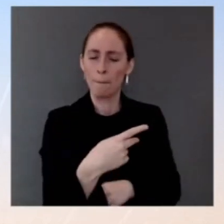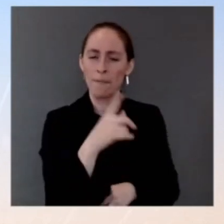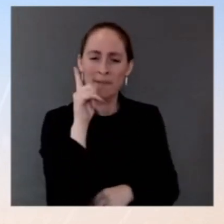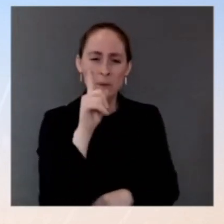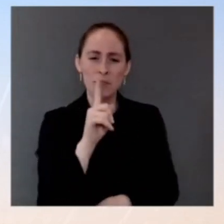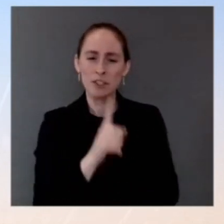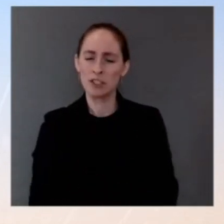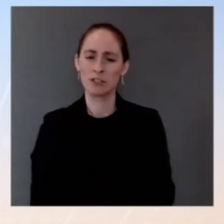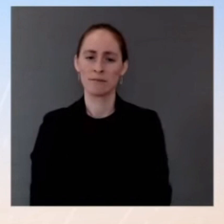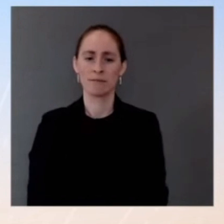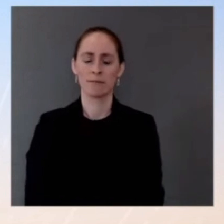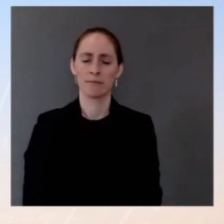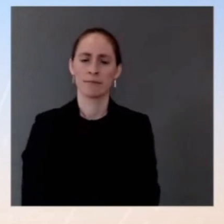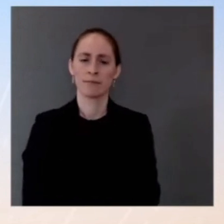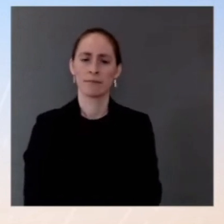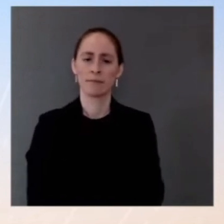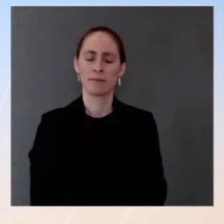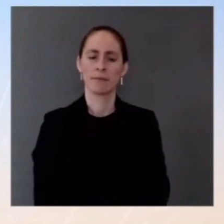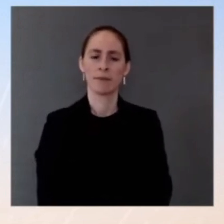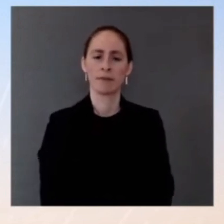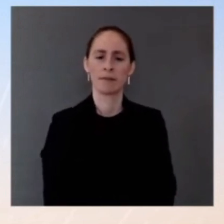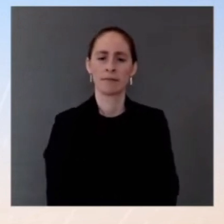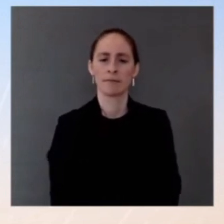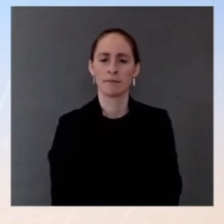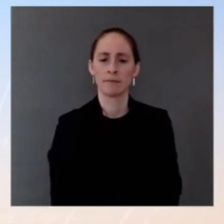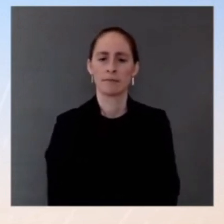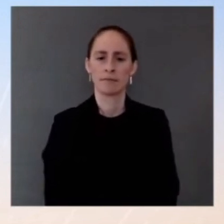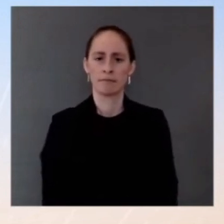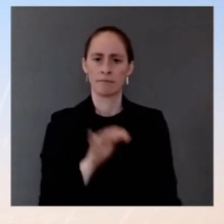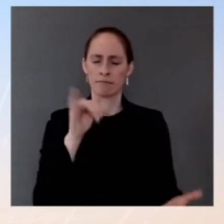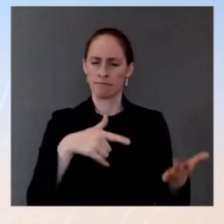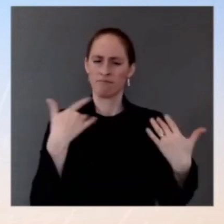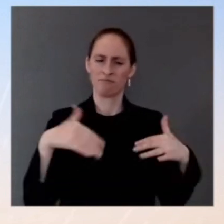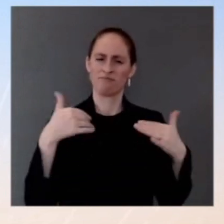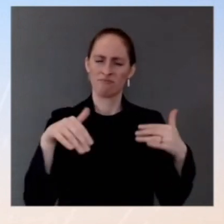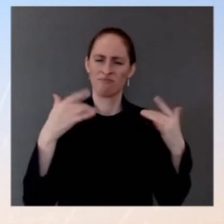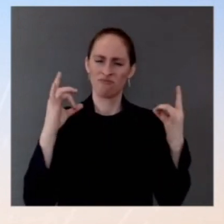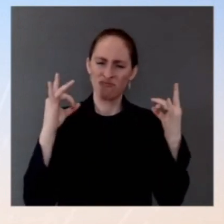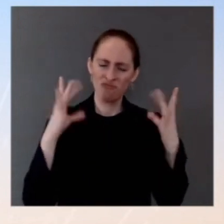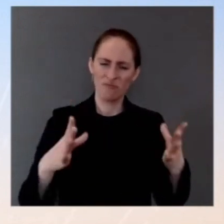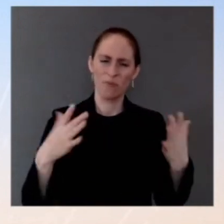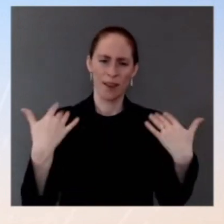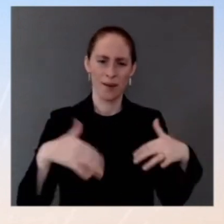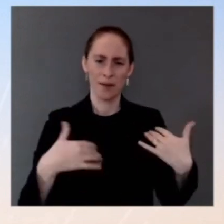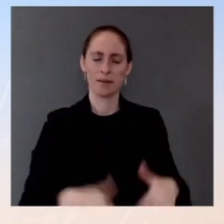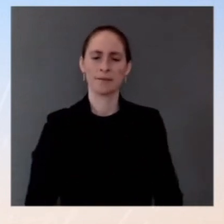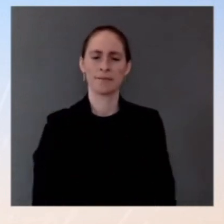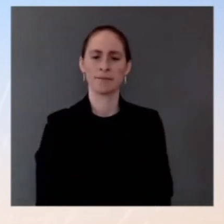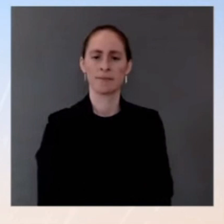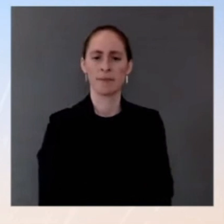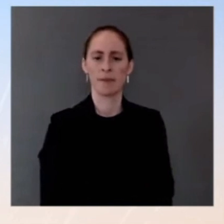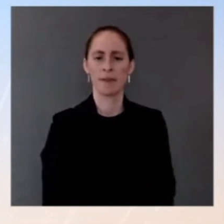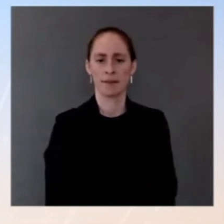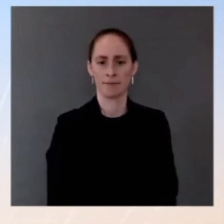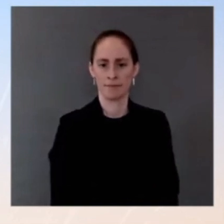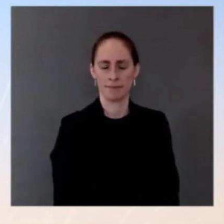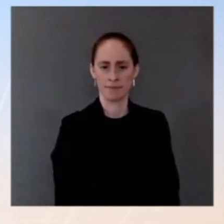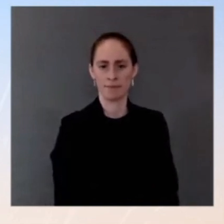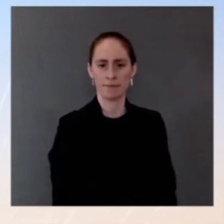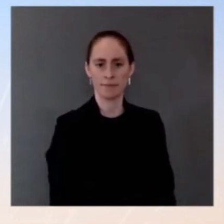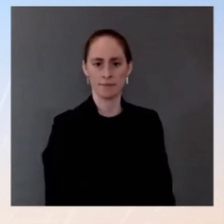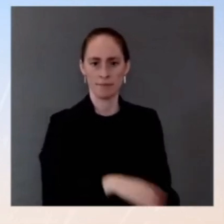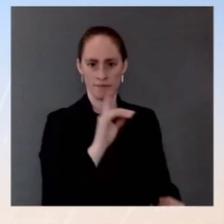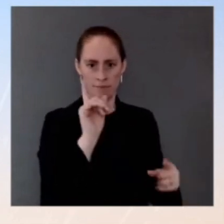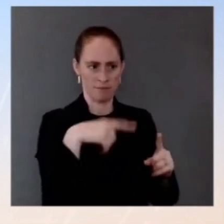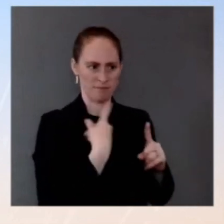response to her question about Jesse Smollett at the time. I would say that we respect the jury's